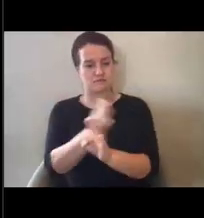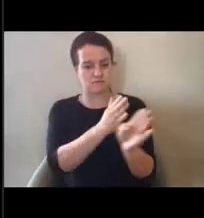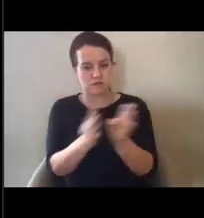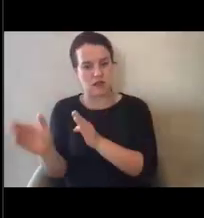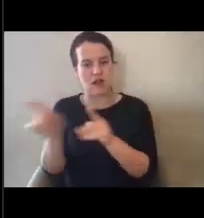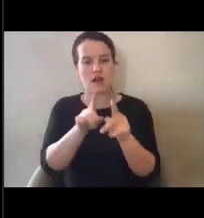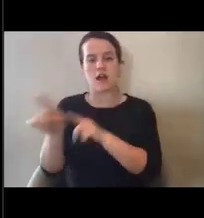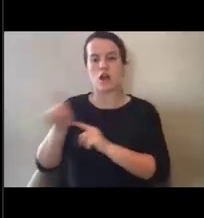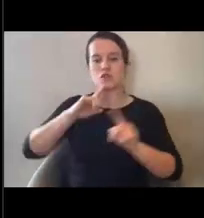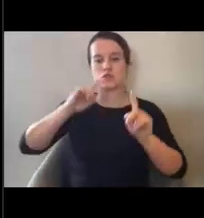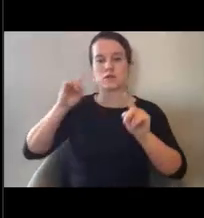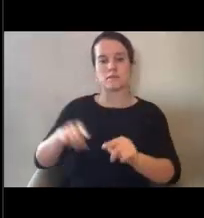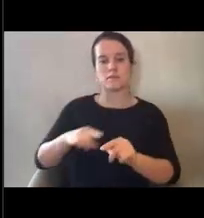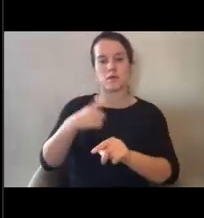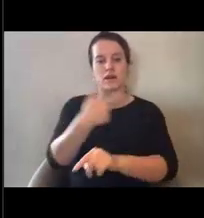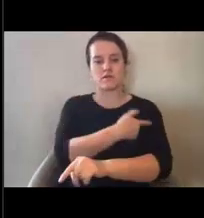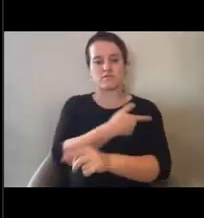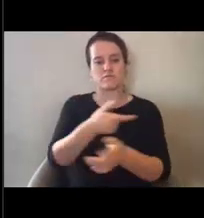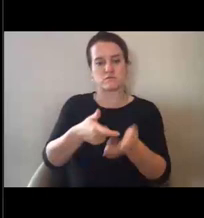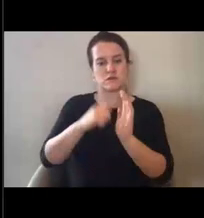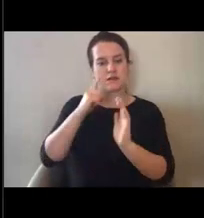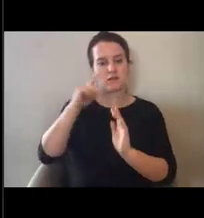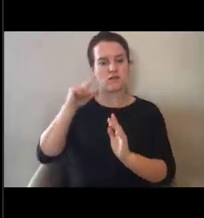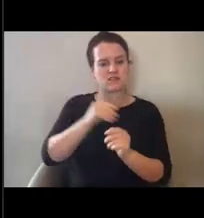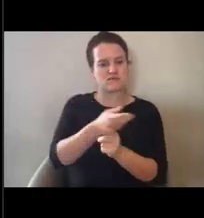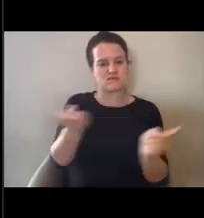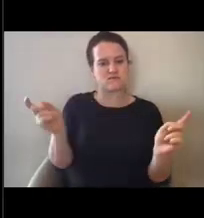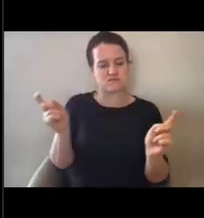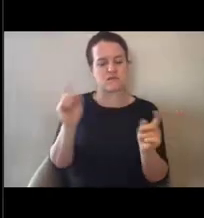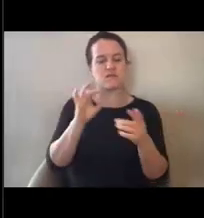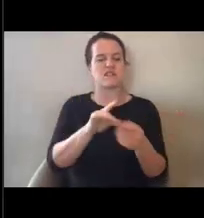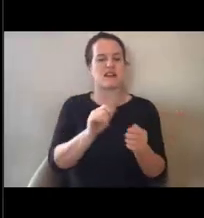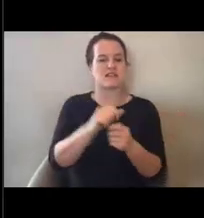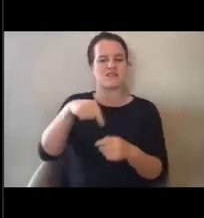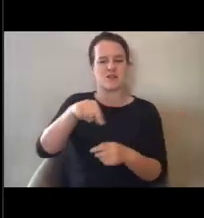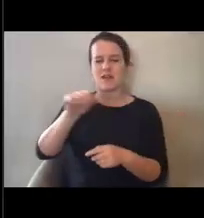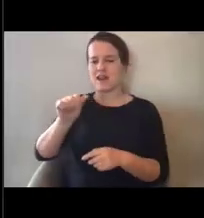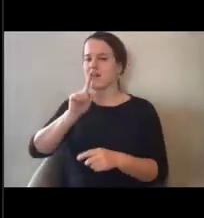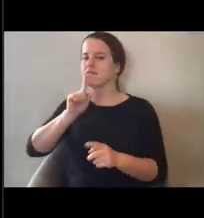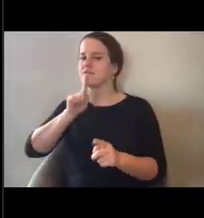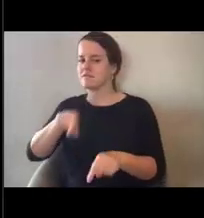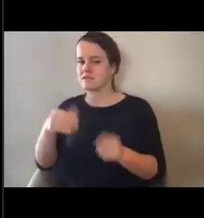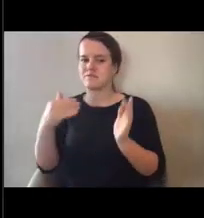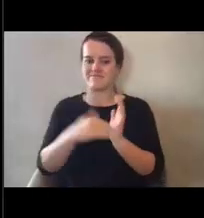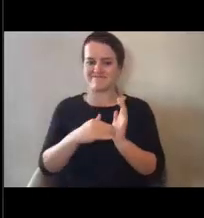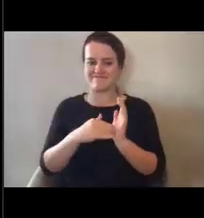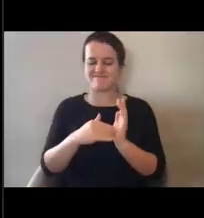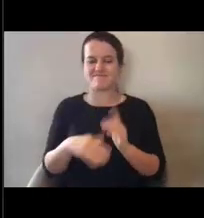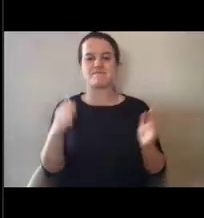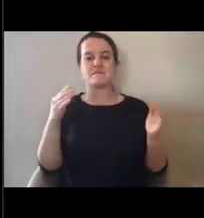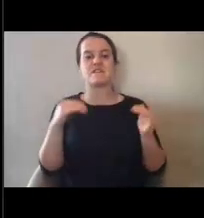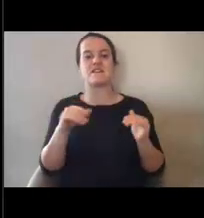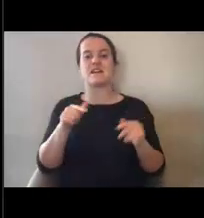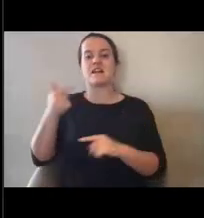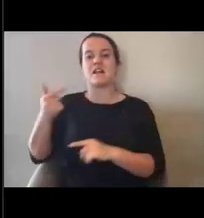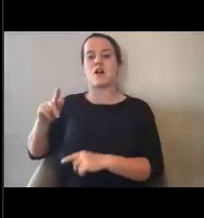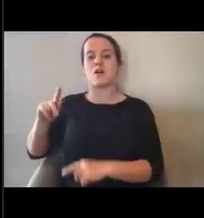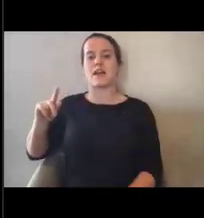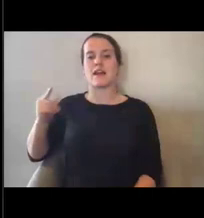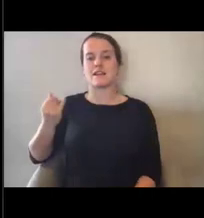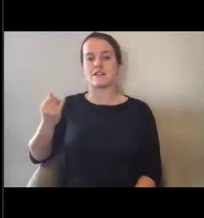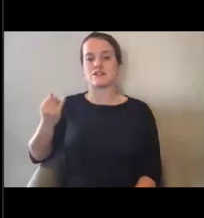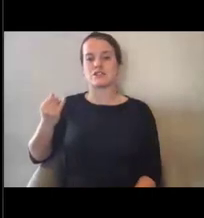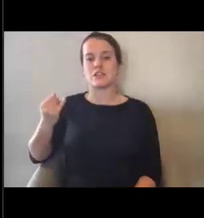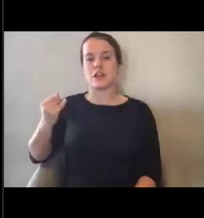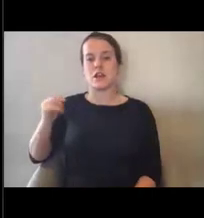vaccine administration, followed by a short question and answer session. I will now turn to KJ Rutherford and Sarah